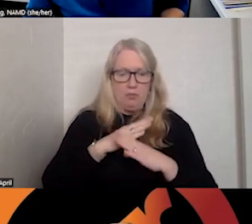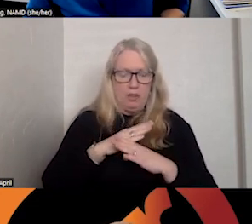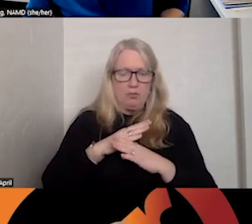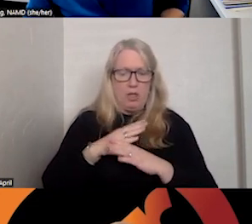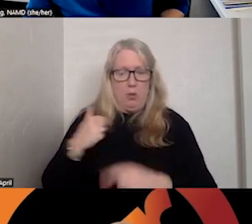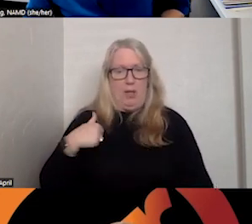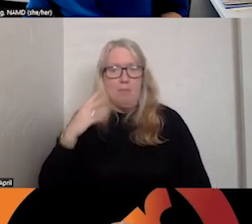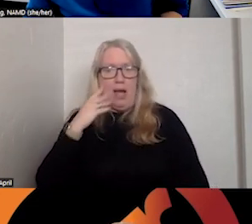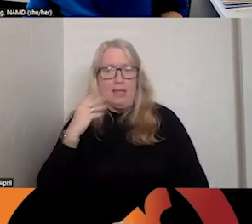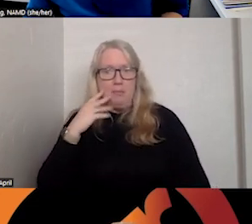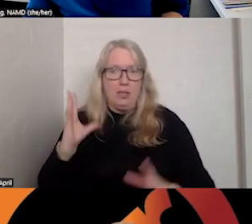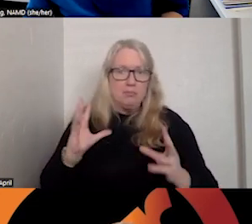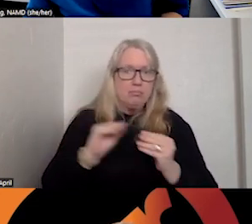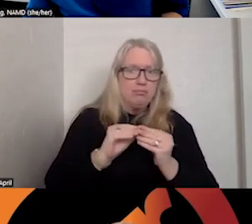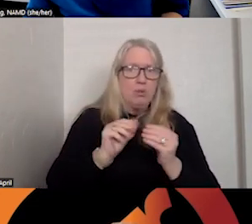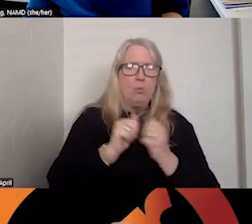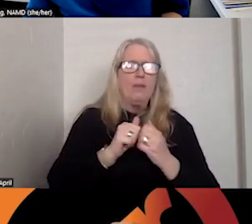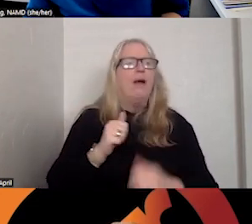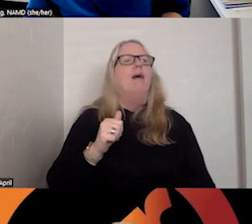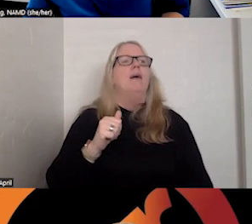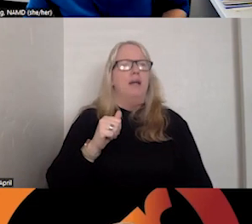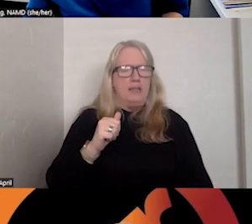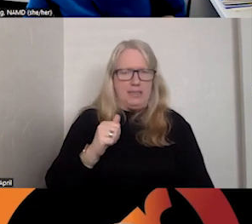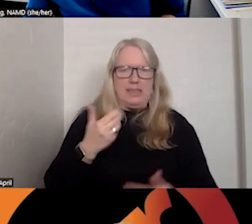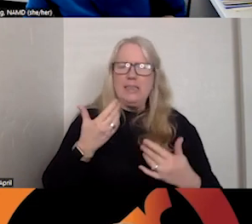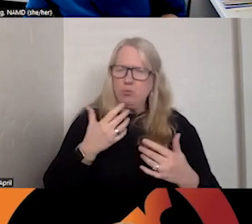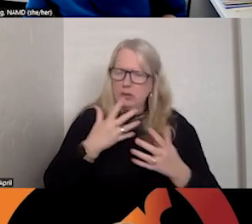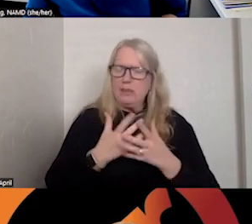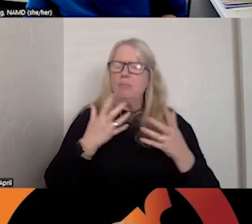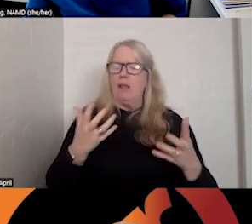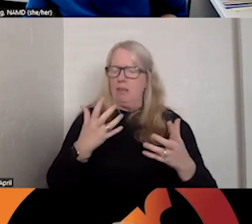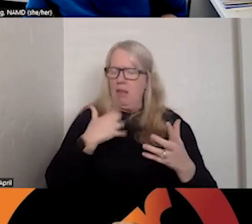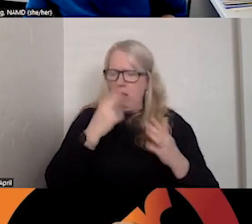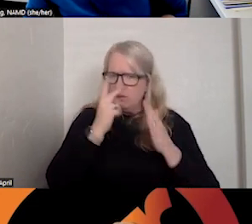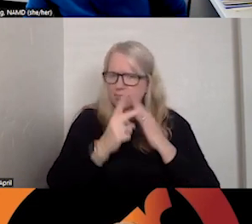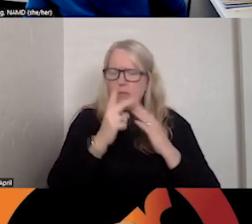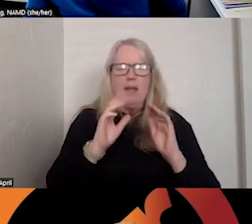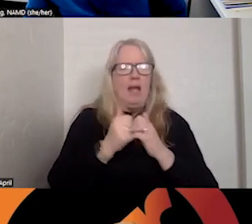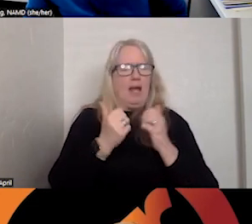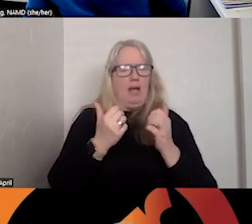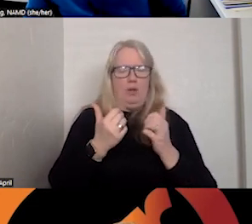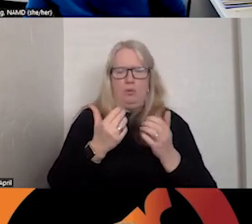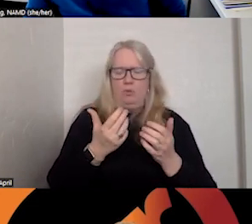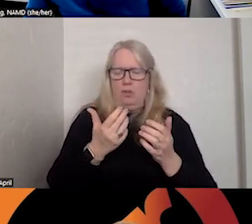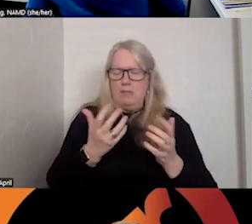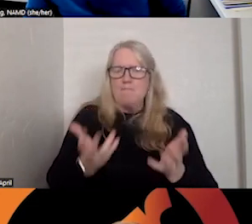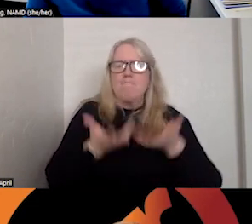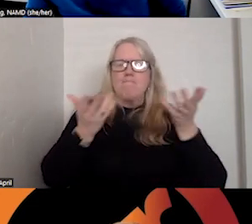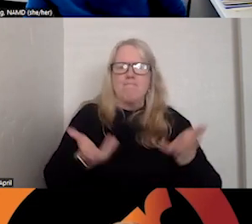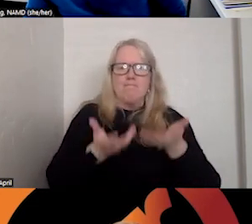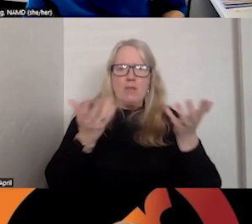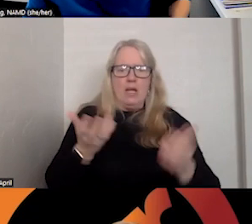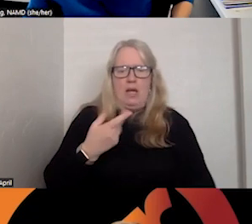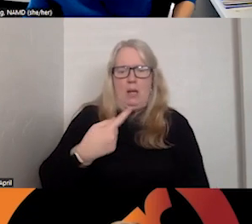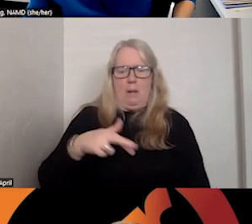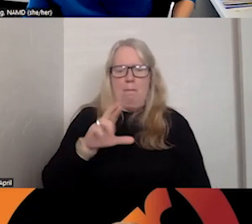gave me, I think, a lot of impetus to try and build up that that profile